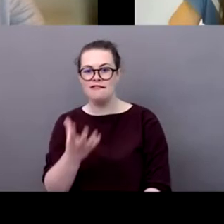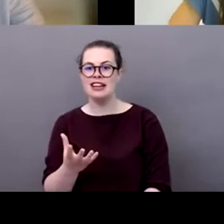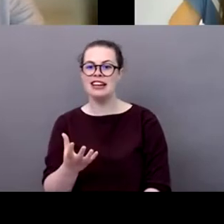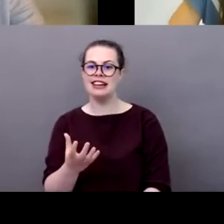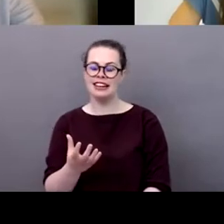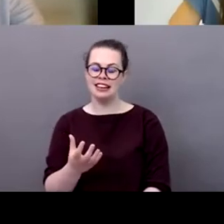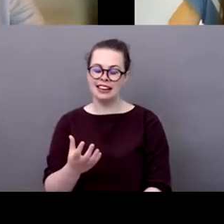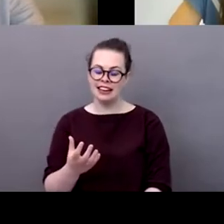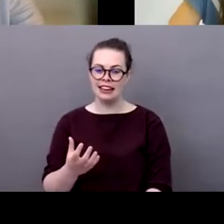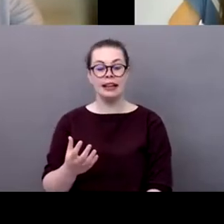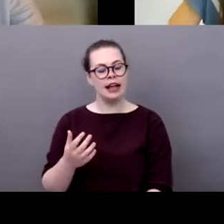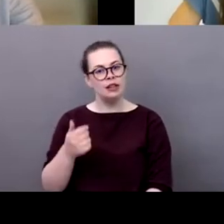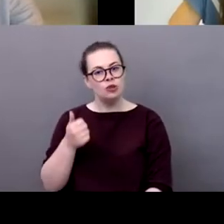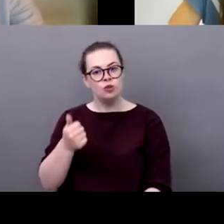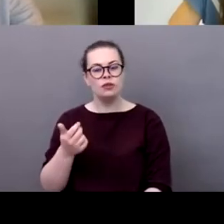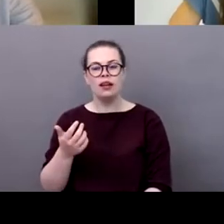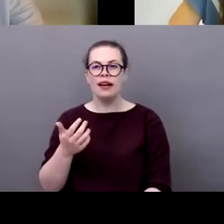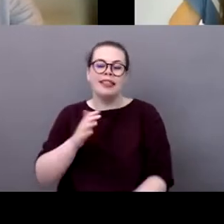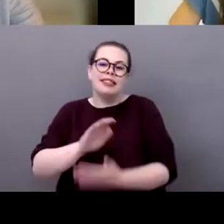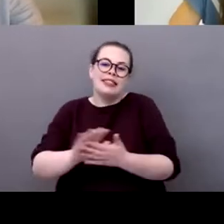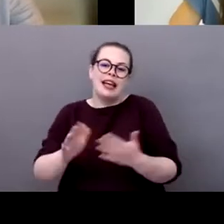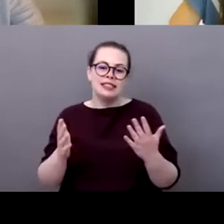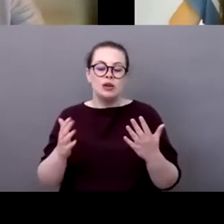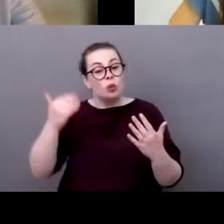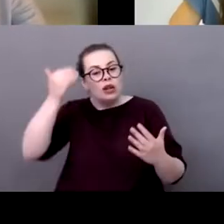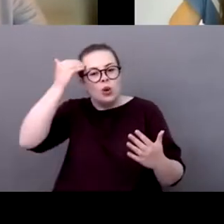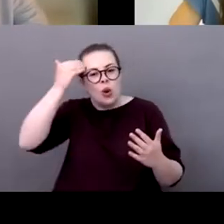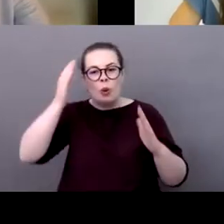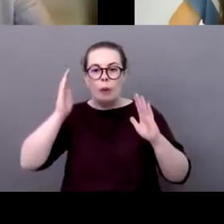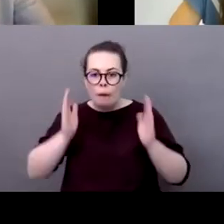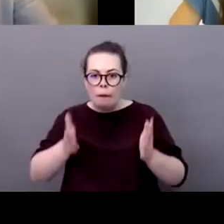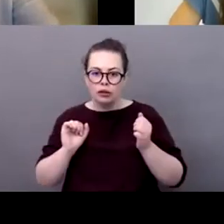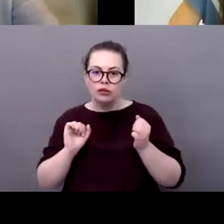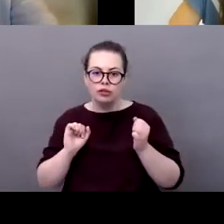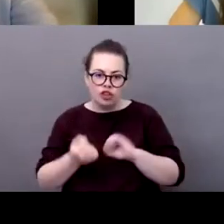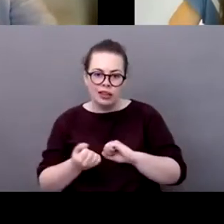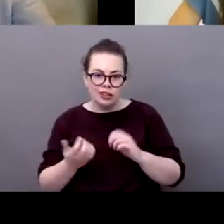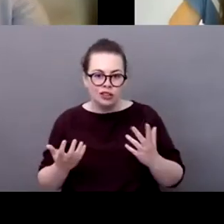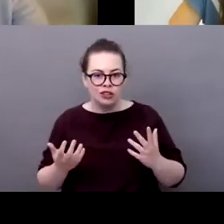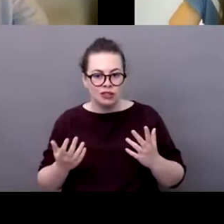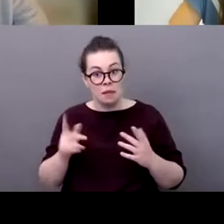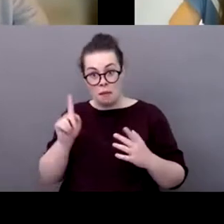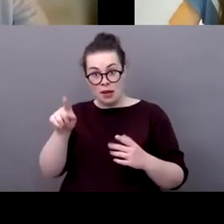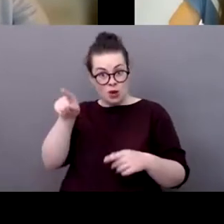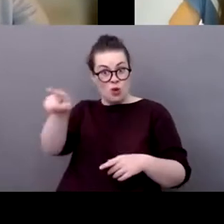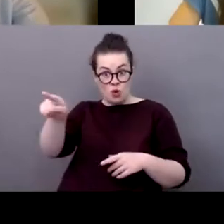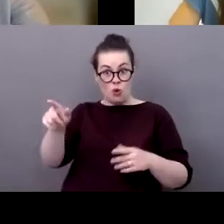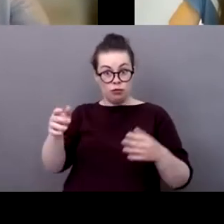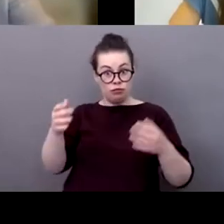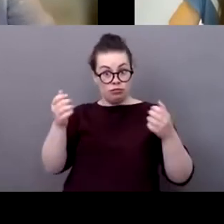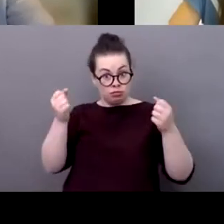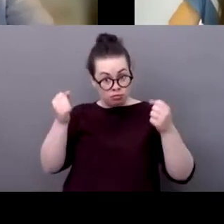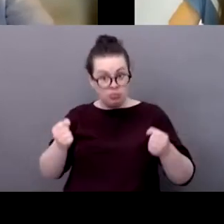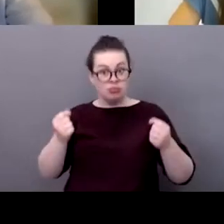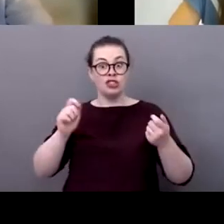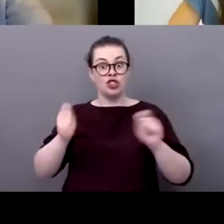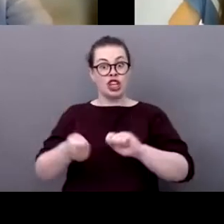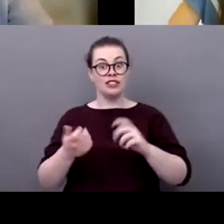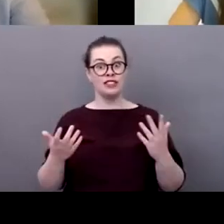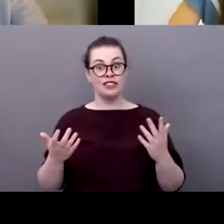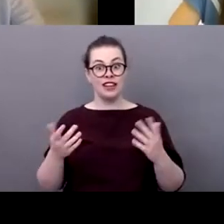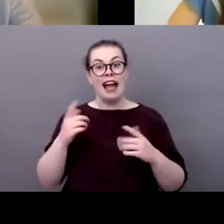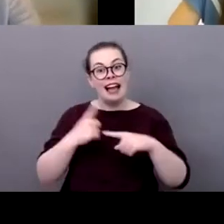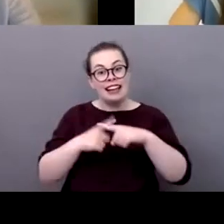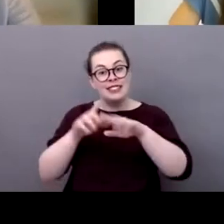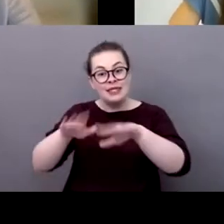aware that that some things needs need to happen and it's exactly what you're doing and it's great to see the kids involved